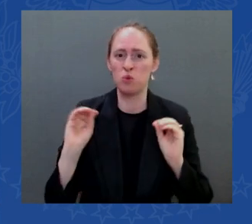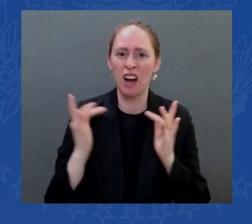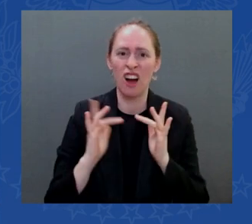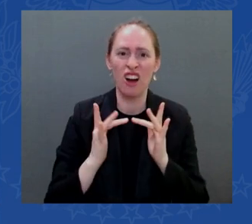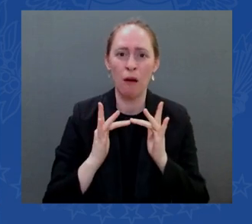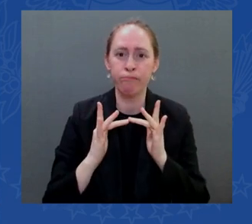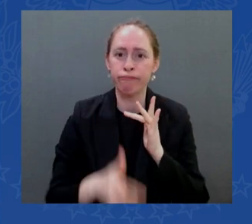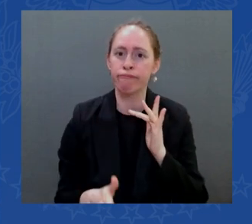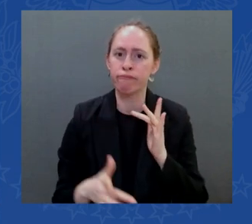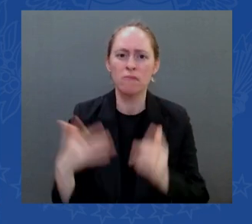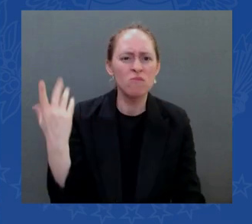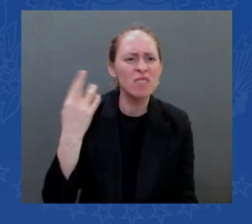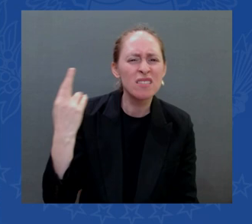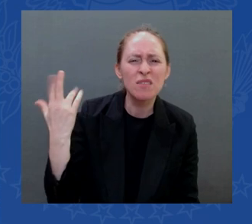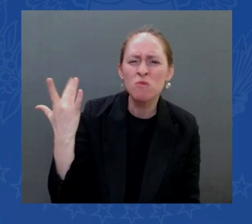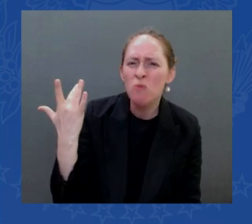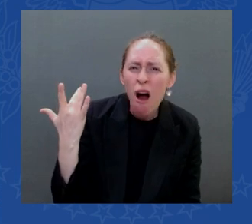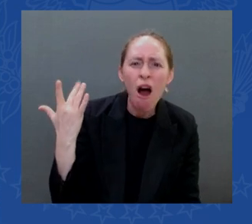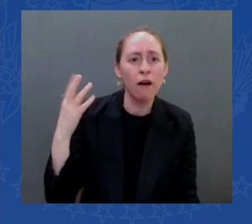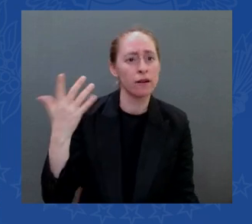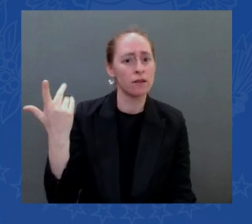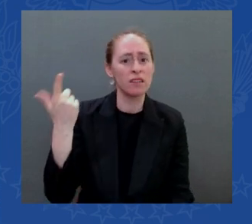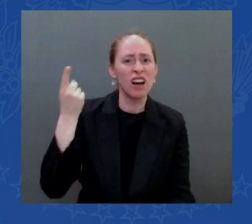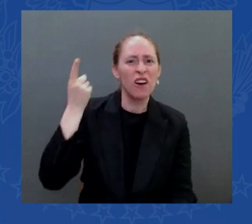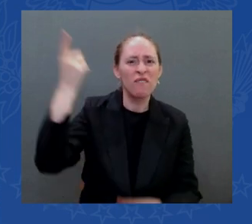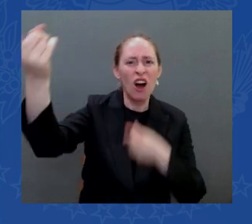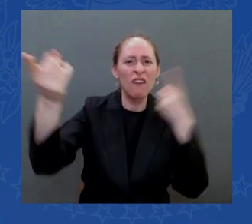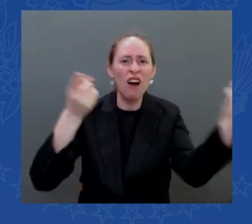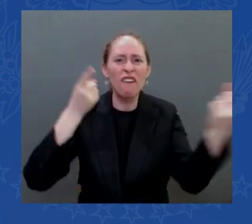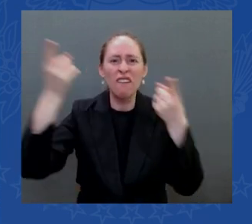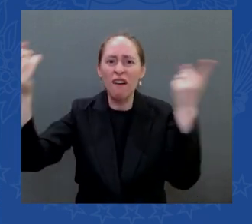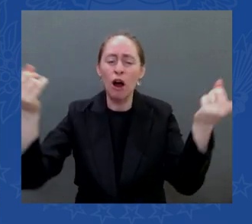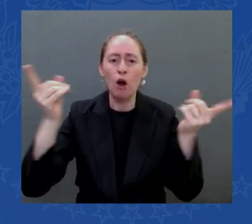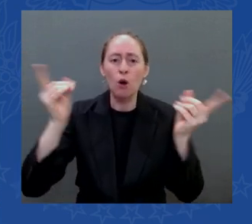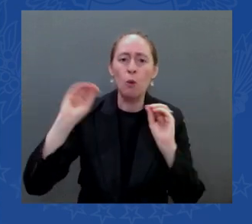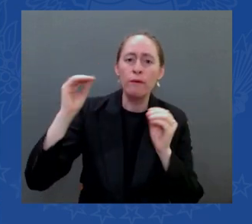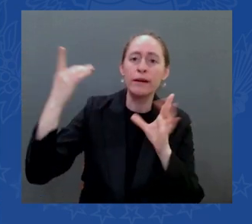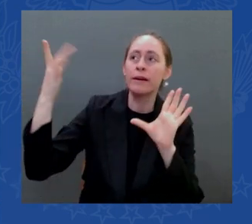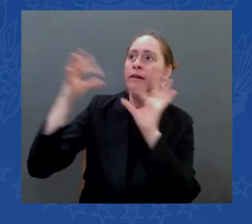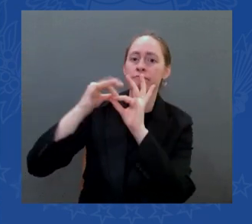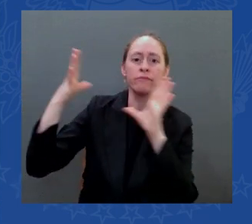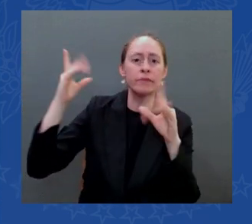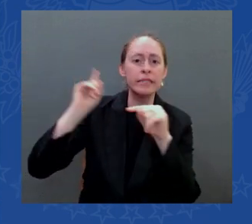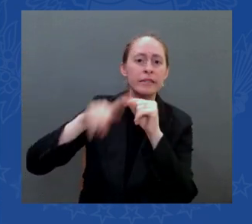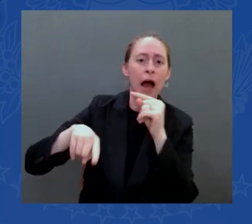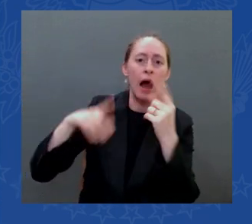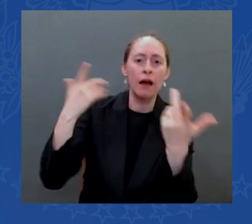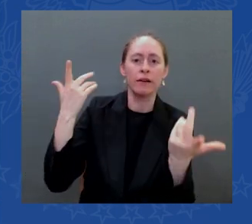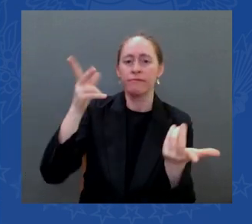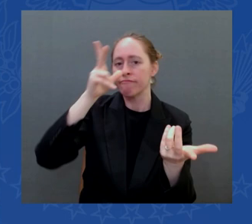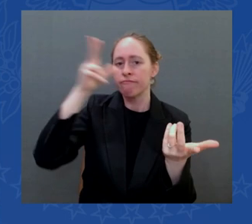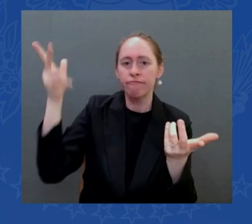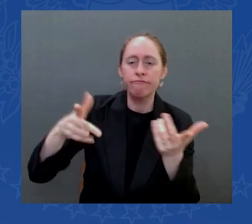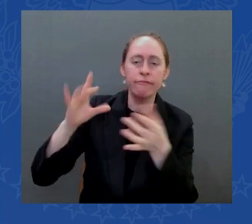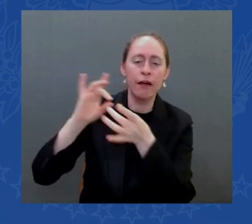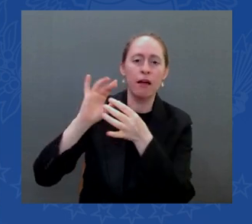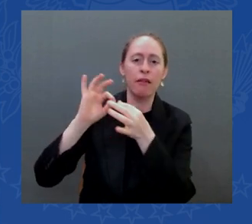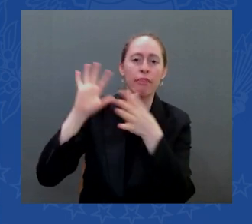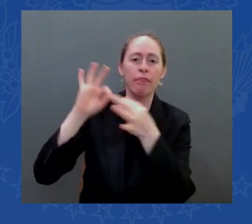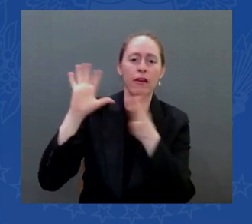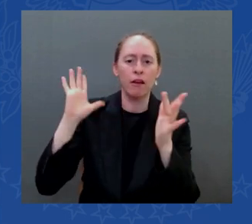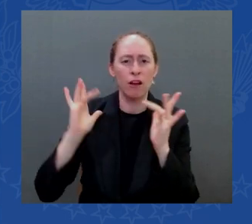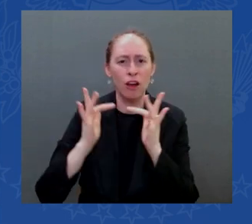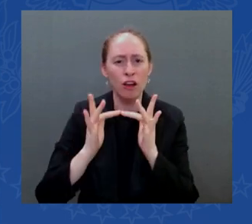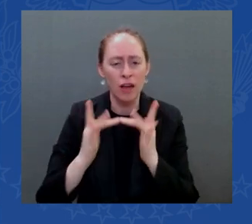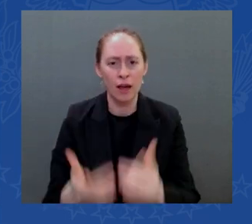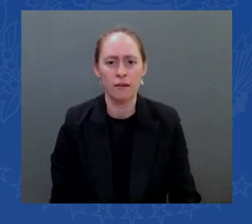hampshire families but for new hampshire businesses as well this law is going to make high-speed internet affordable and available everywhere in new hampshire maine